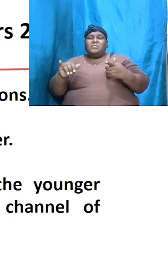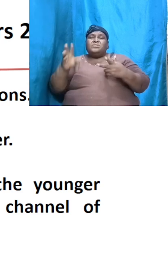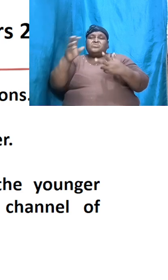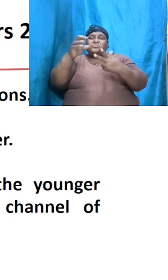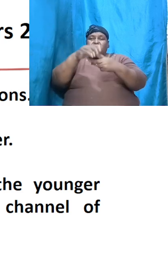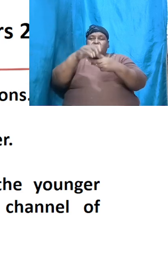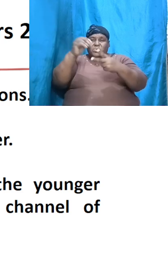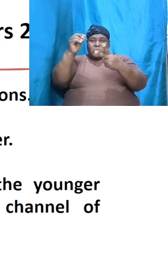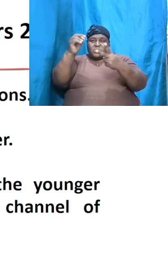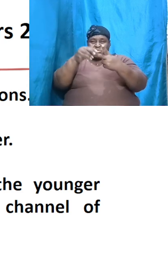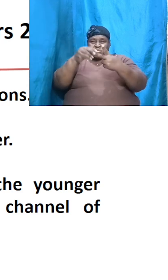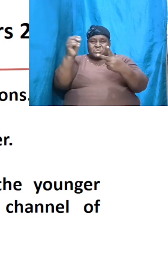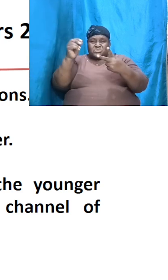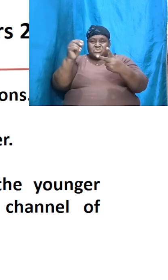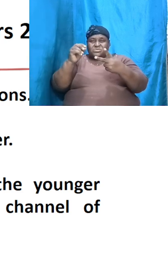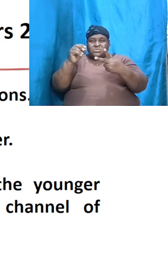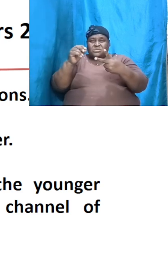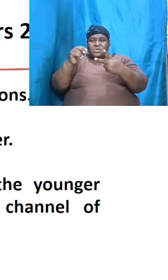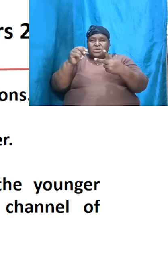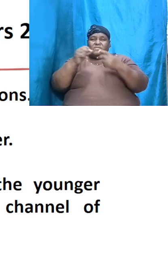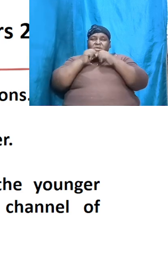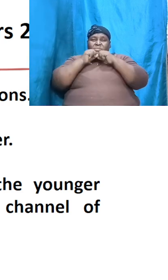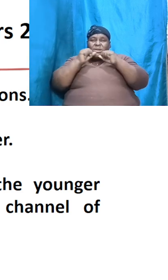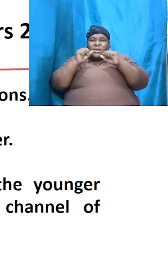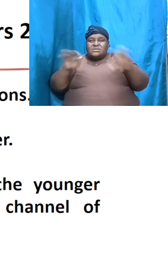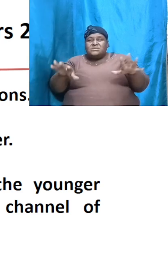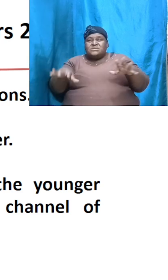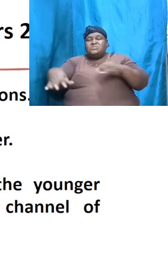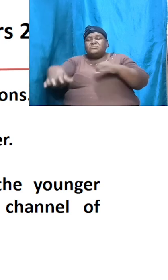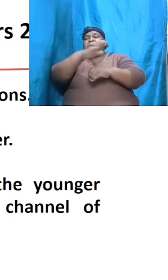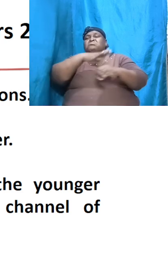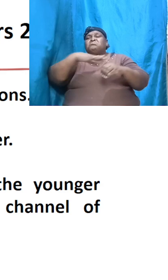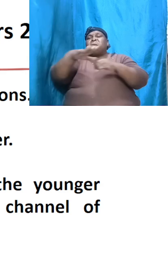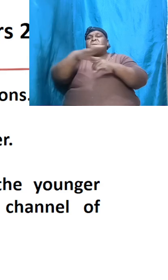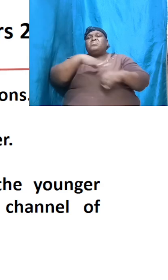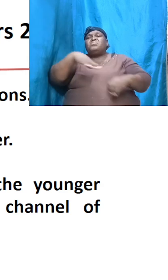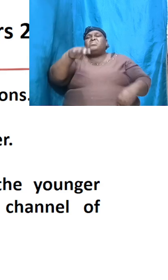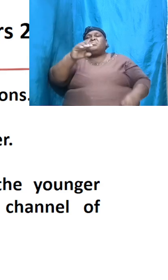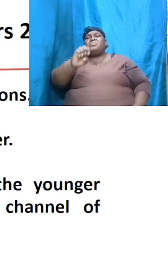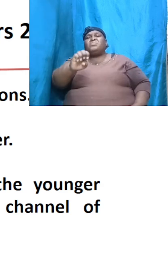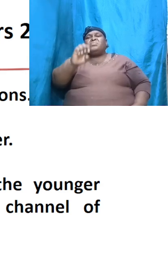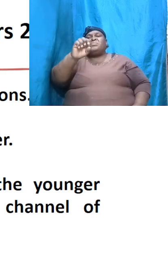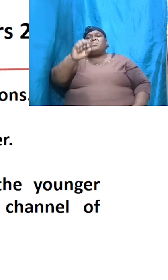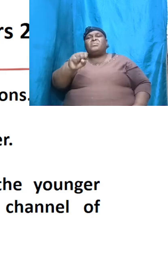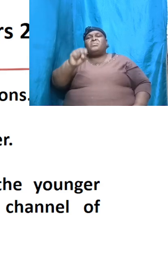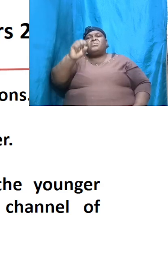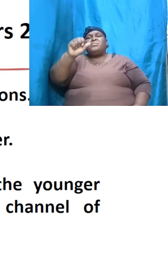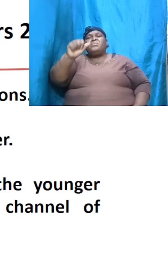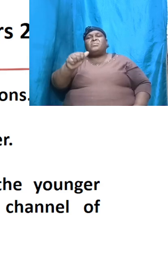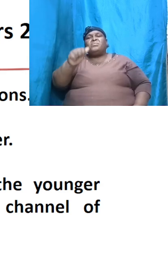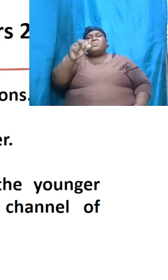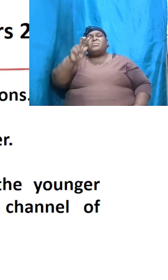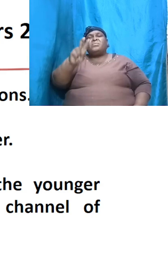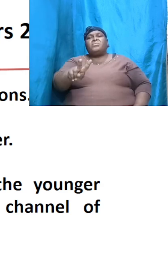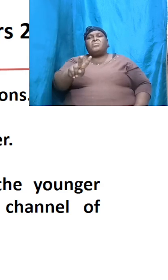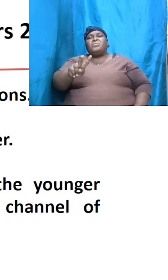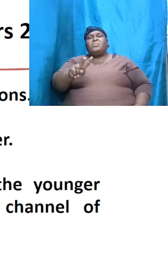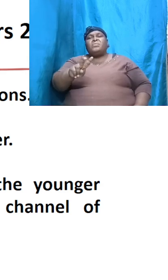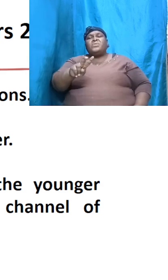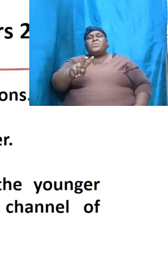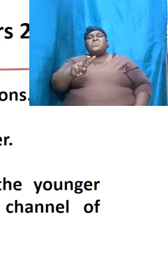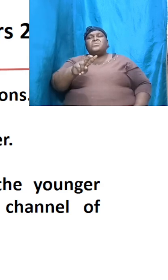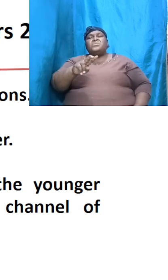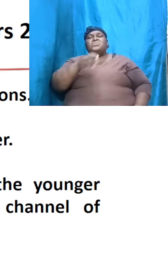as a channel of blessing over Esau who was the elder and according to Jewish